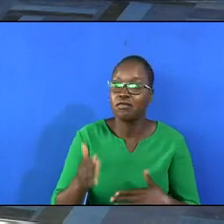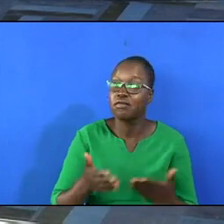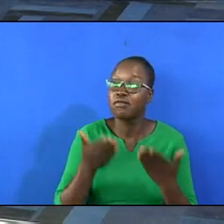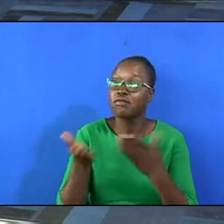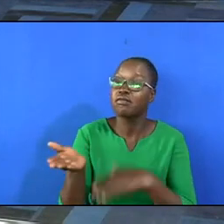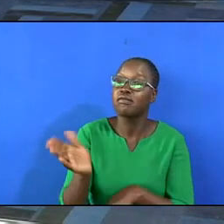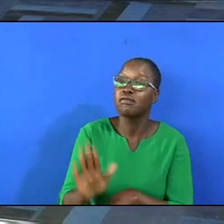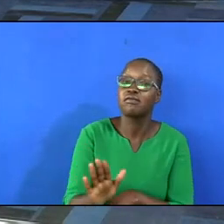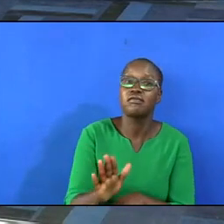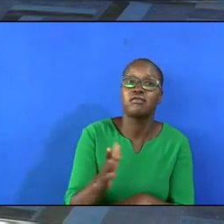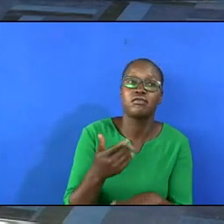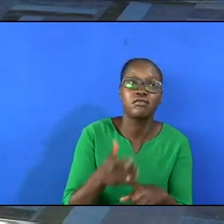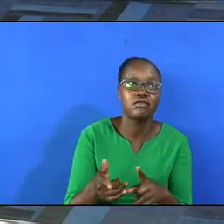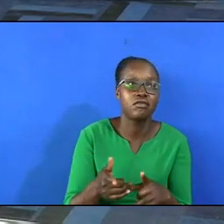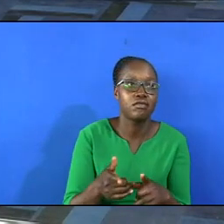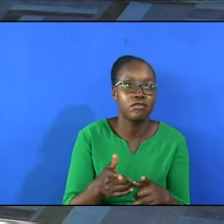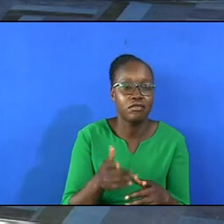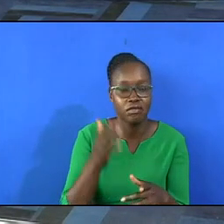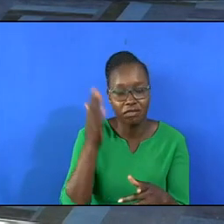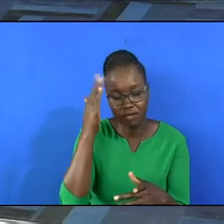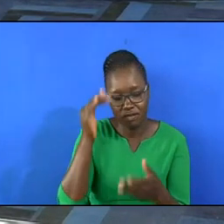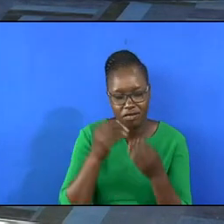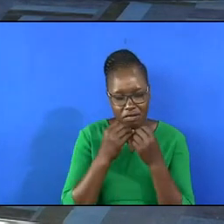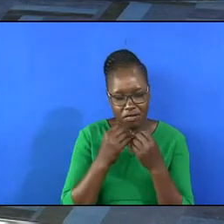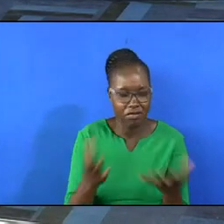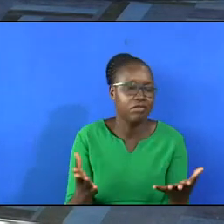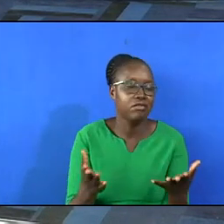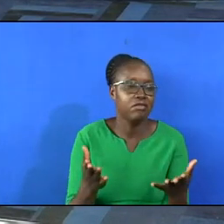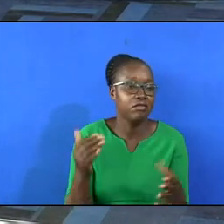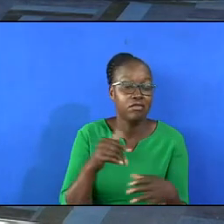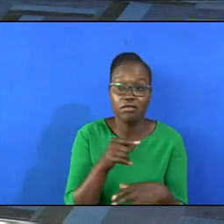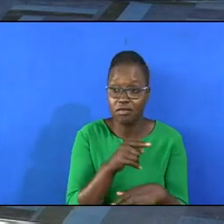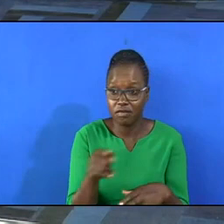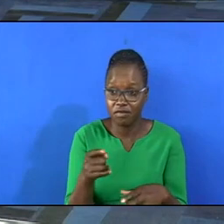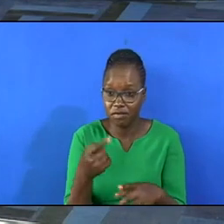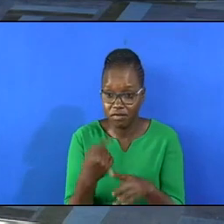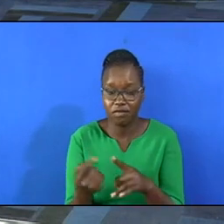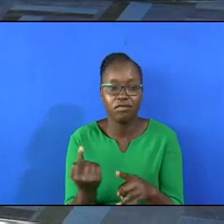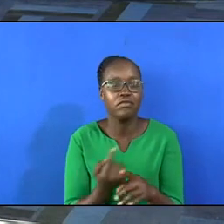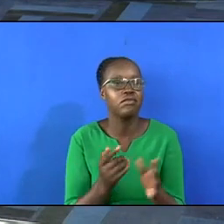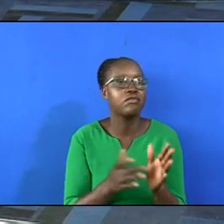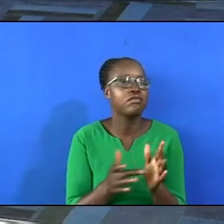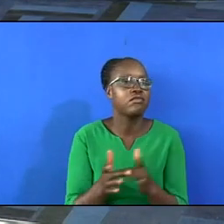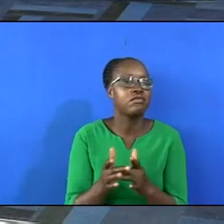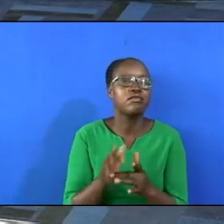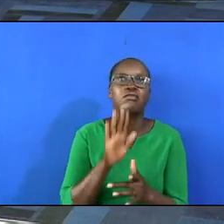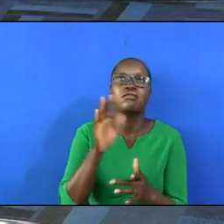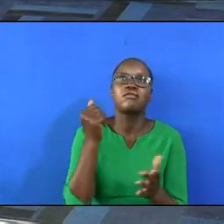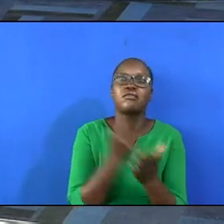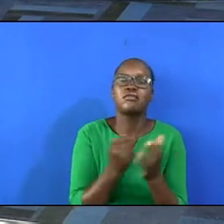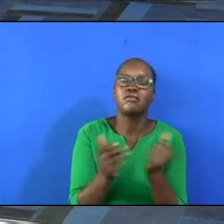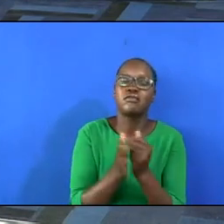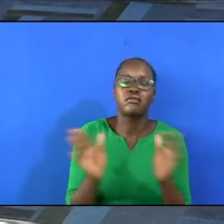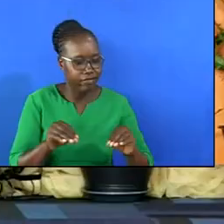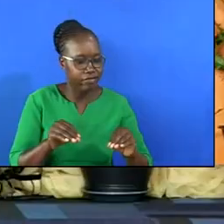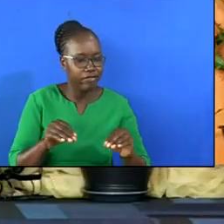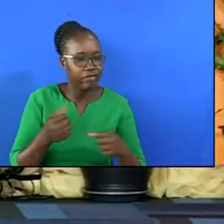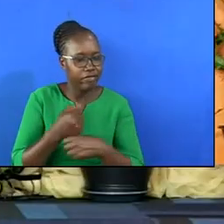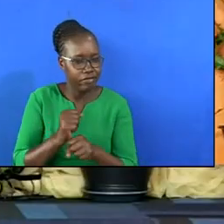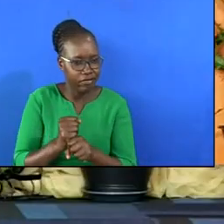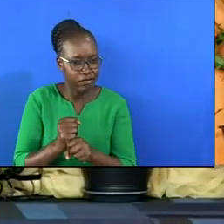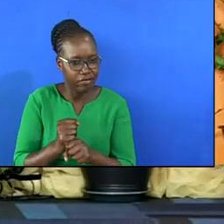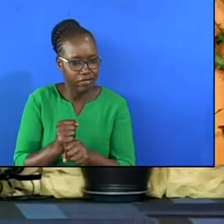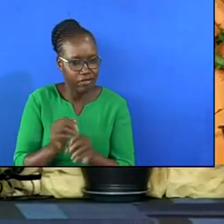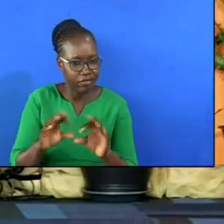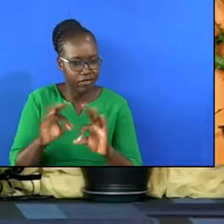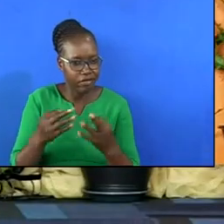I'm going to know nothing among you except Jesus Christ and him crucified can you say amen and